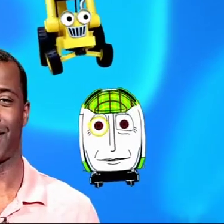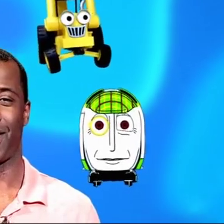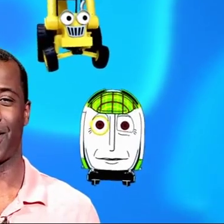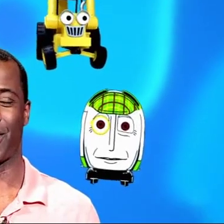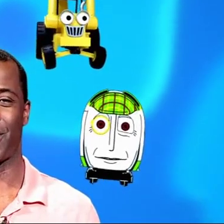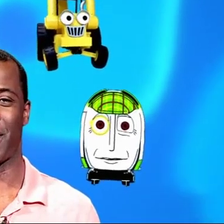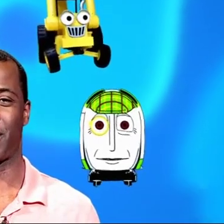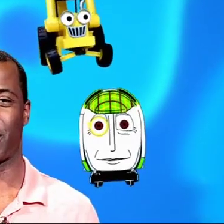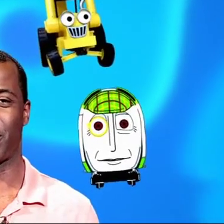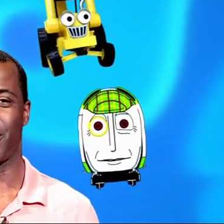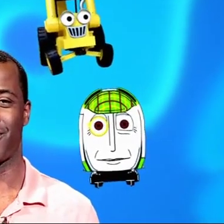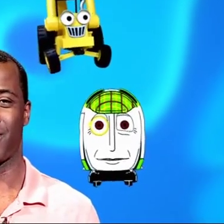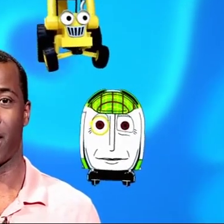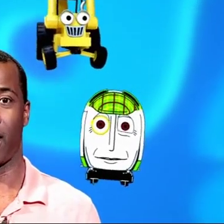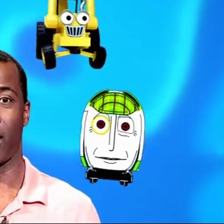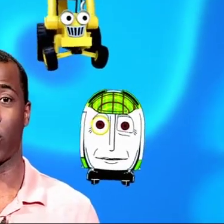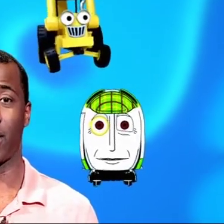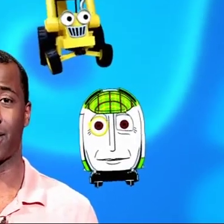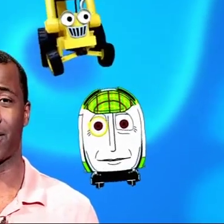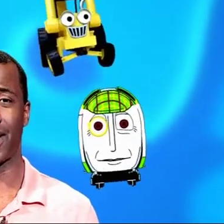Cunning clue number two. I won. I